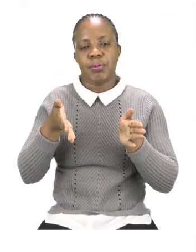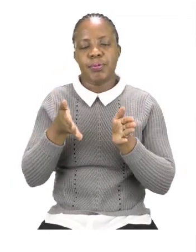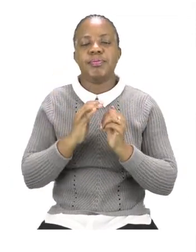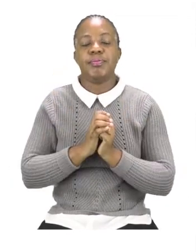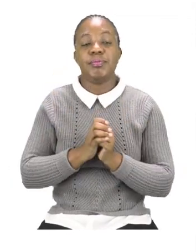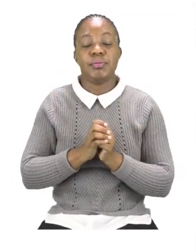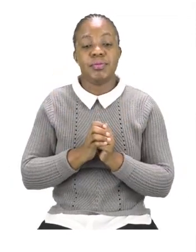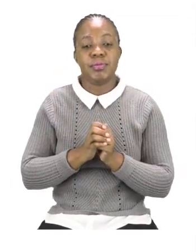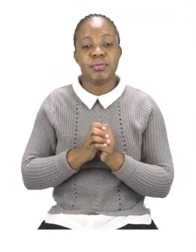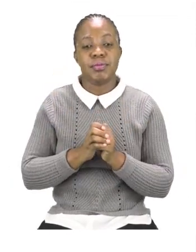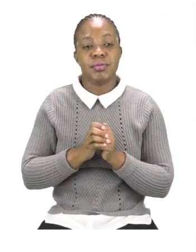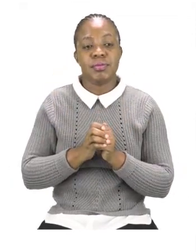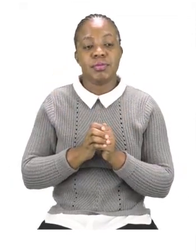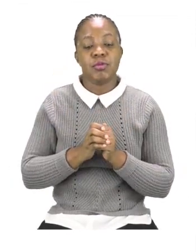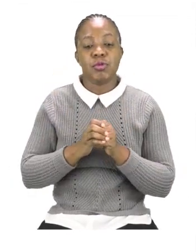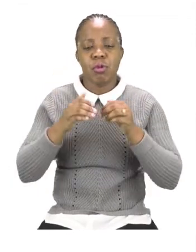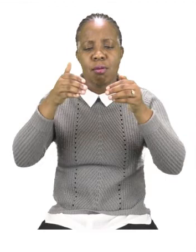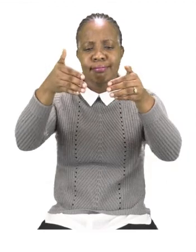swim in a big pool.